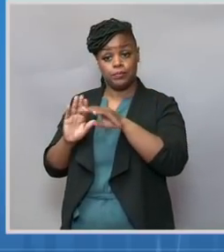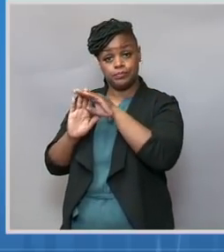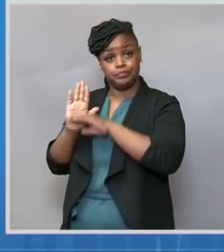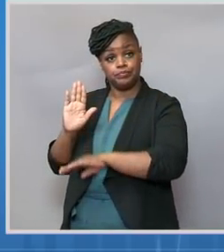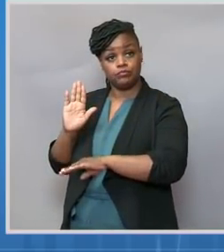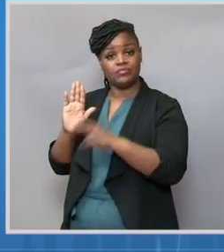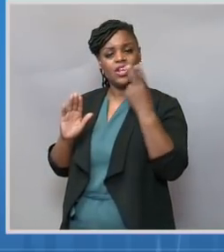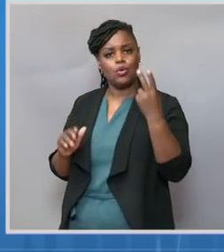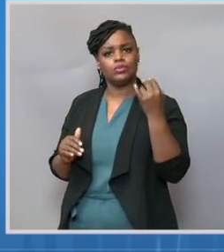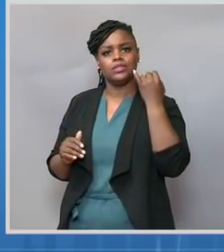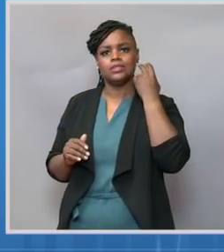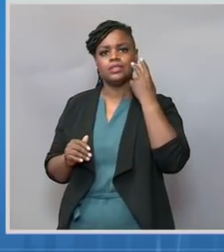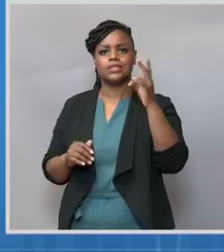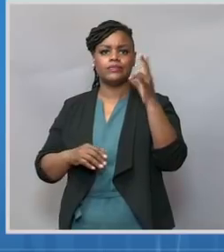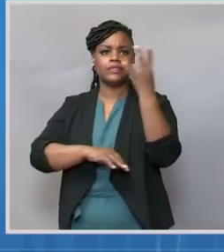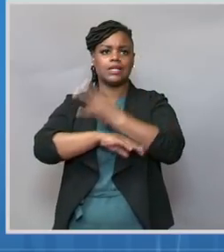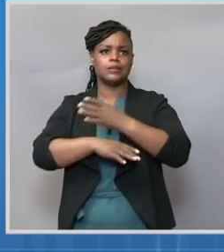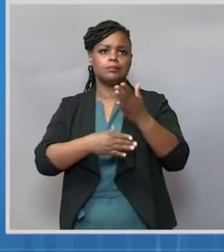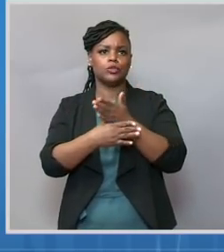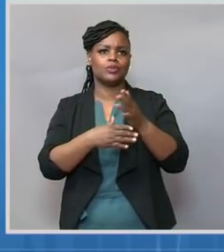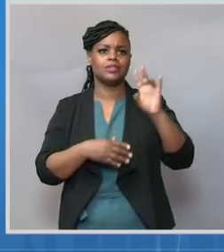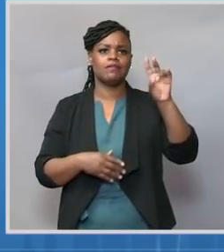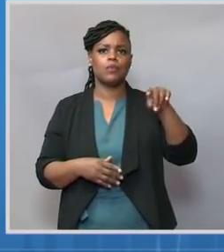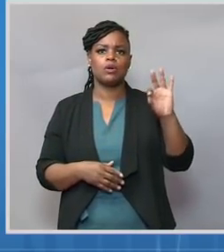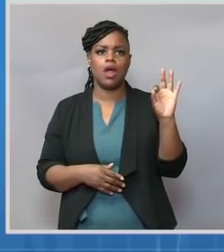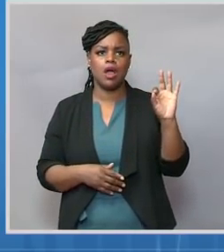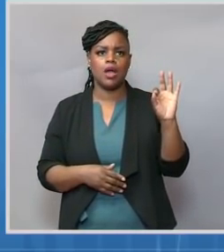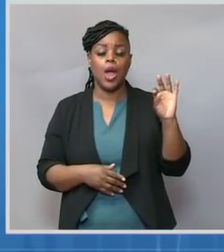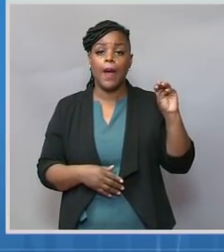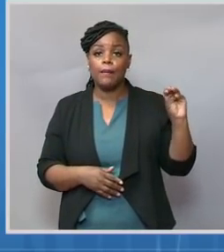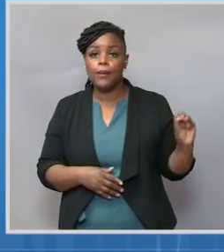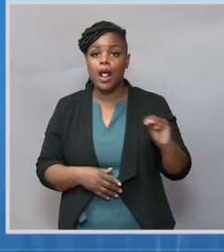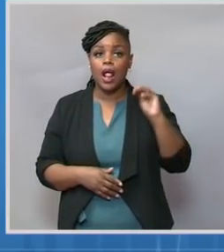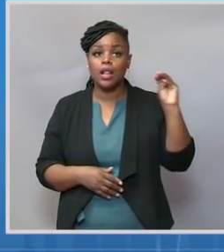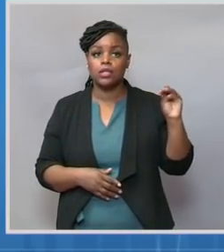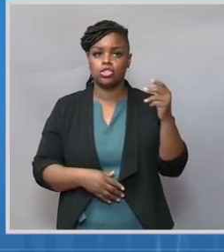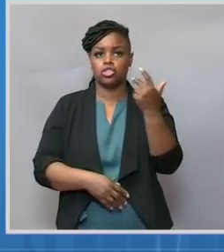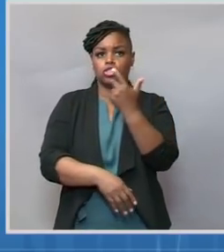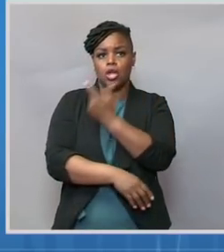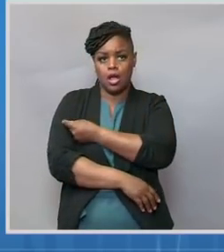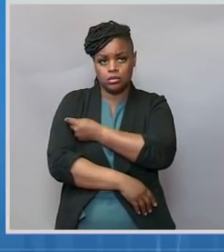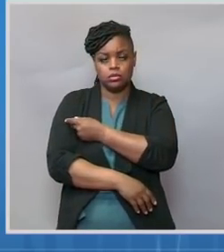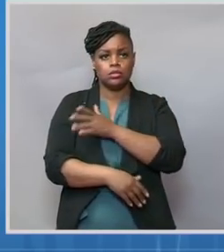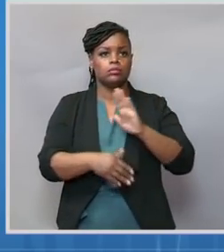2.9 million shots, nearly 3 million shots per day.